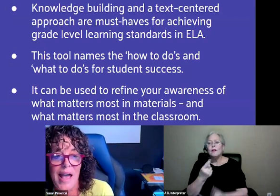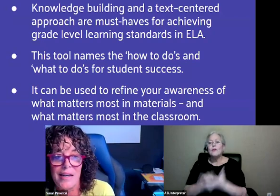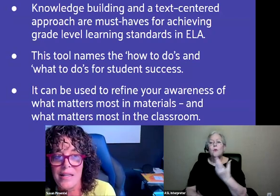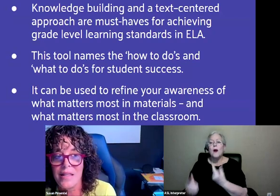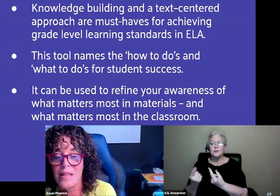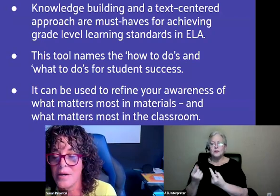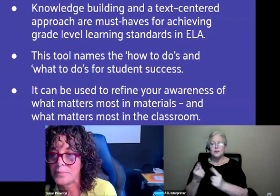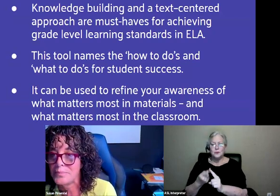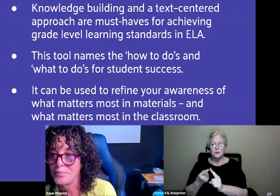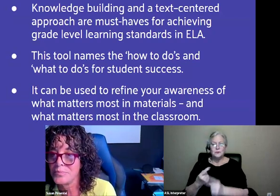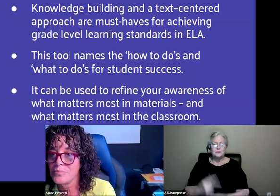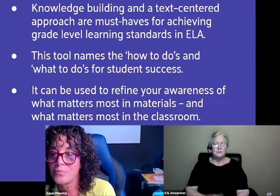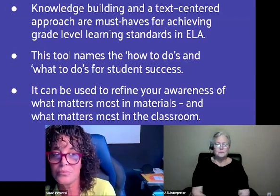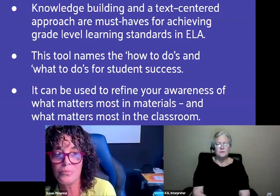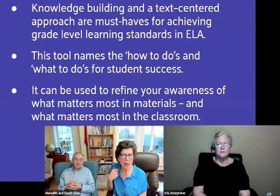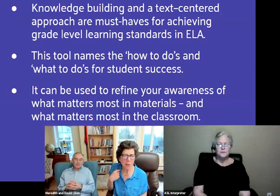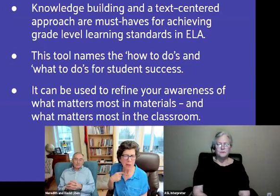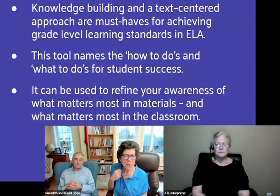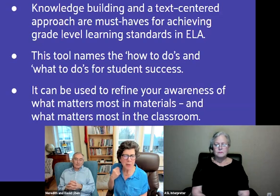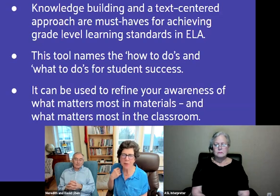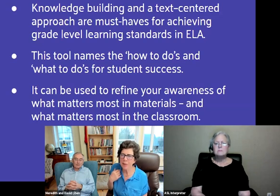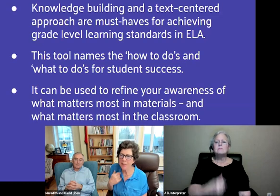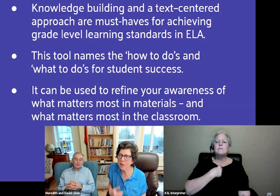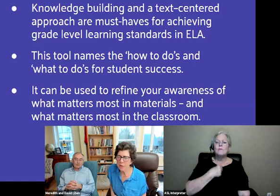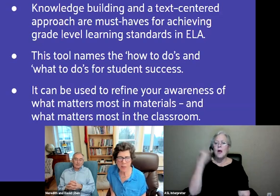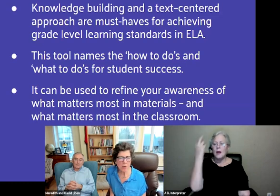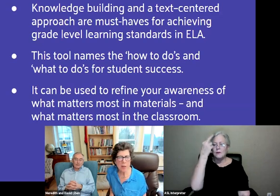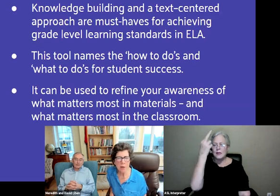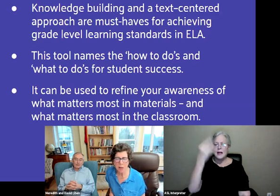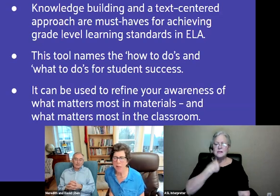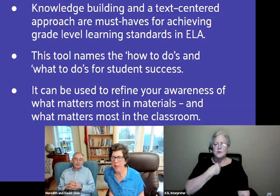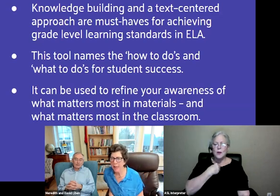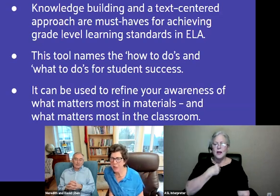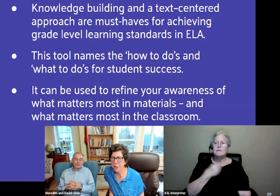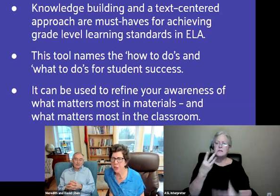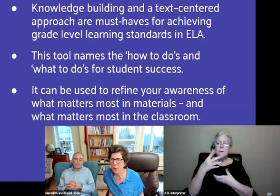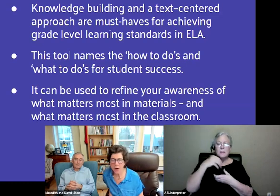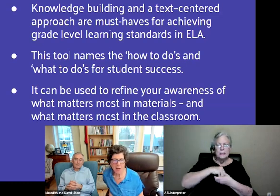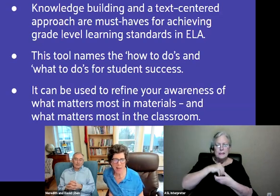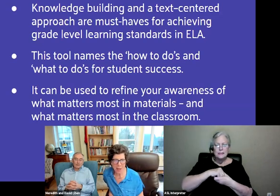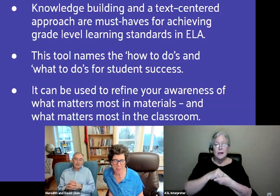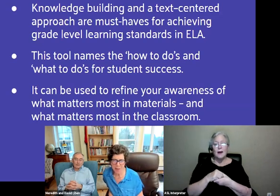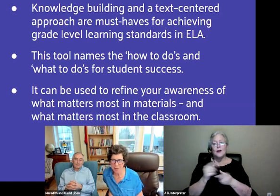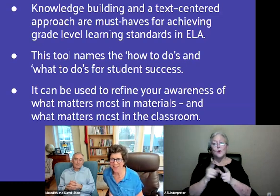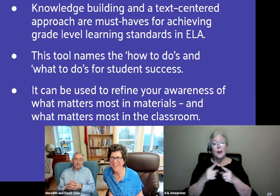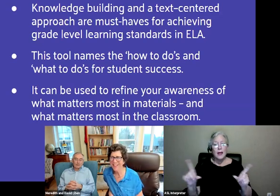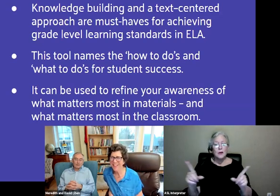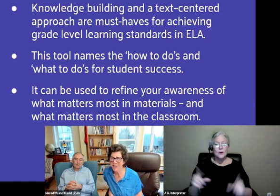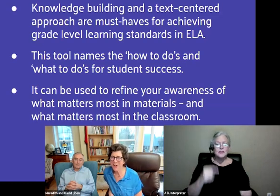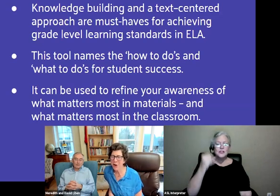don't know if you want to add anything there. Well, I just, I realized we have some insider lingo here. H-Q-I-M